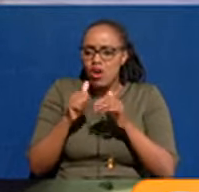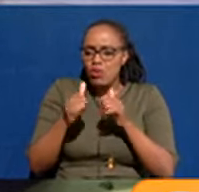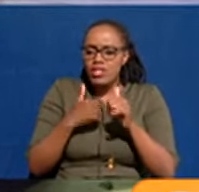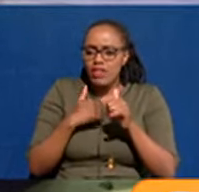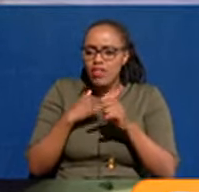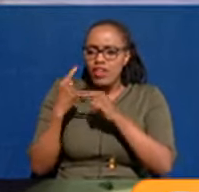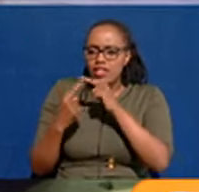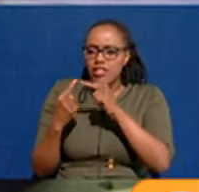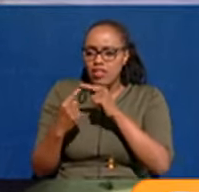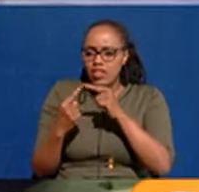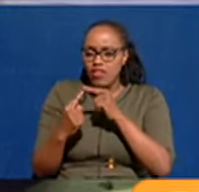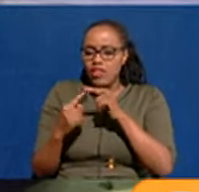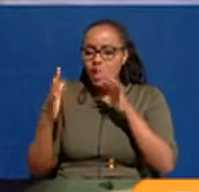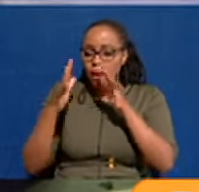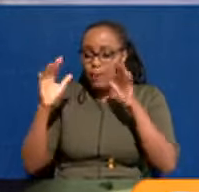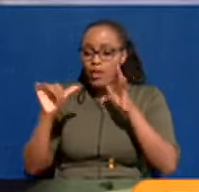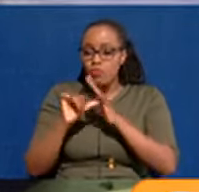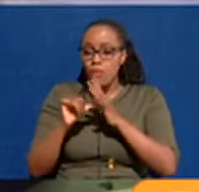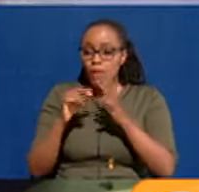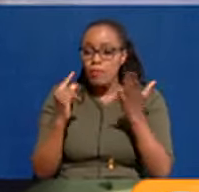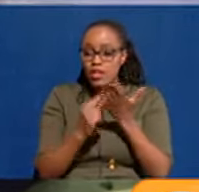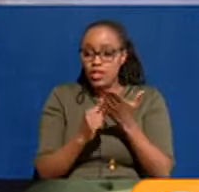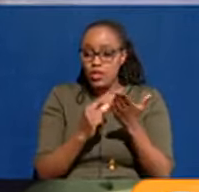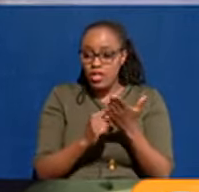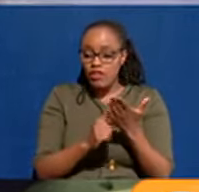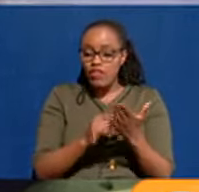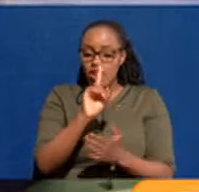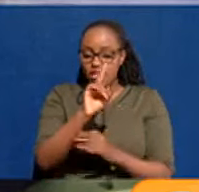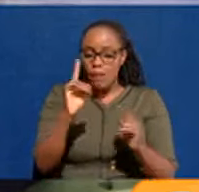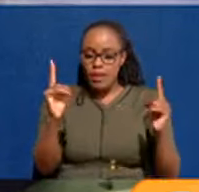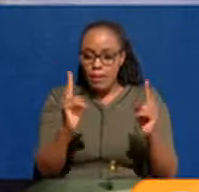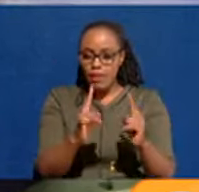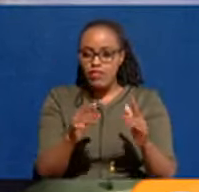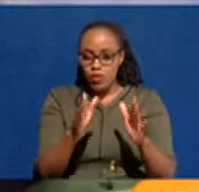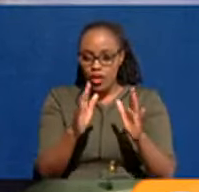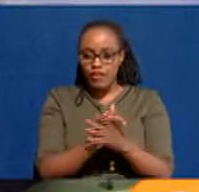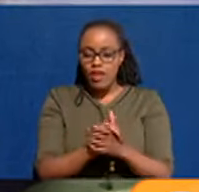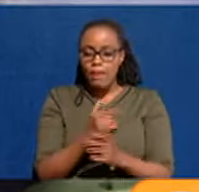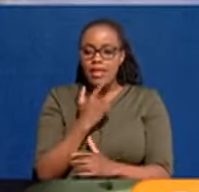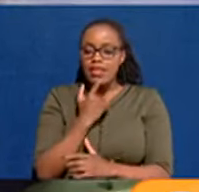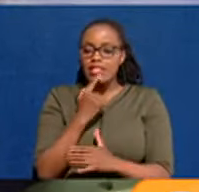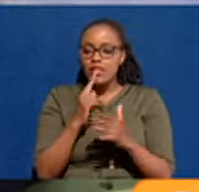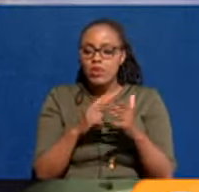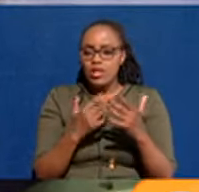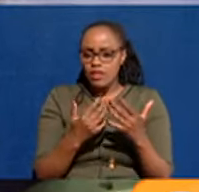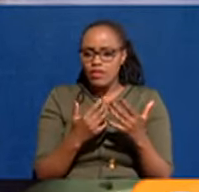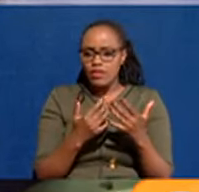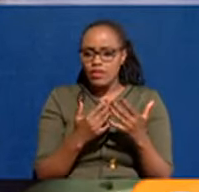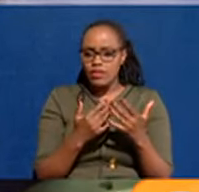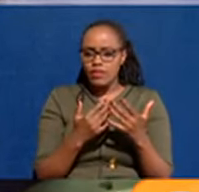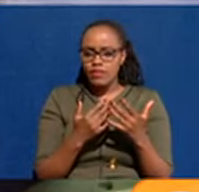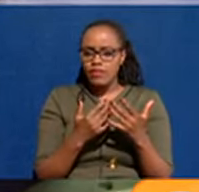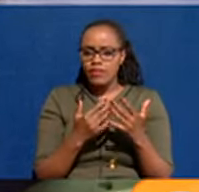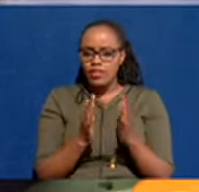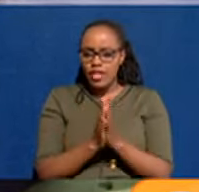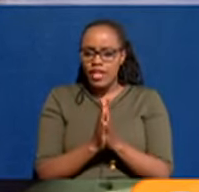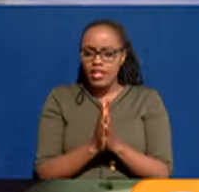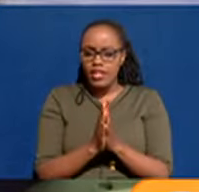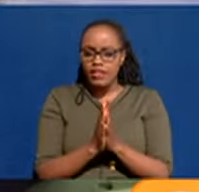experienced in Uganda. But a quick one, Bona Trevor. Yes, briefly. I stay in Njiru and